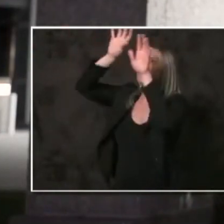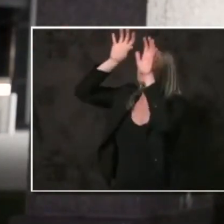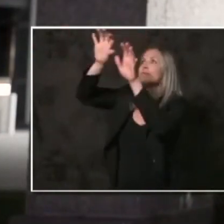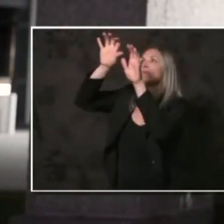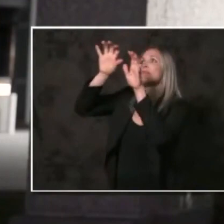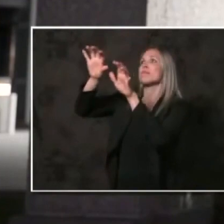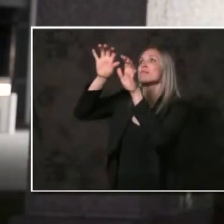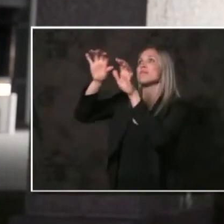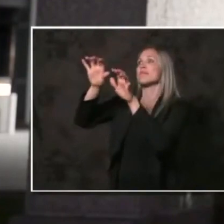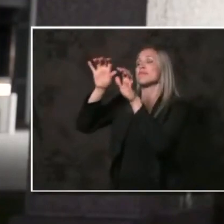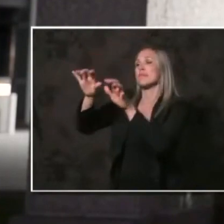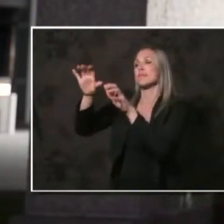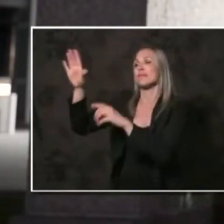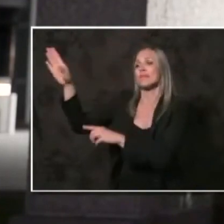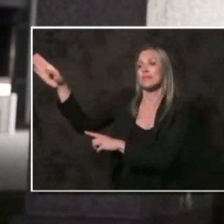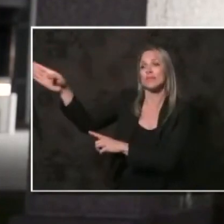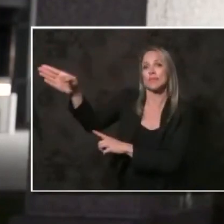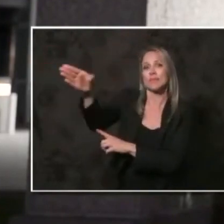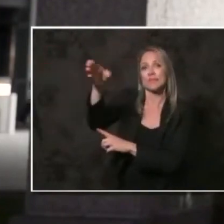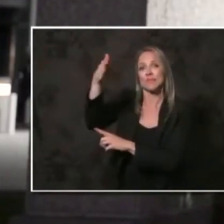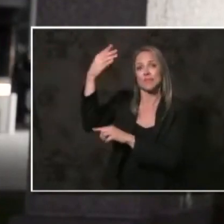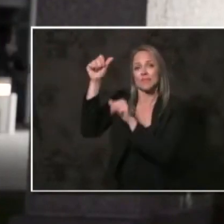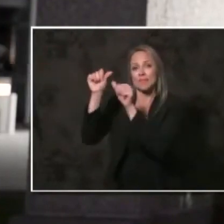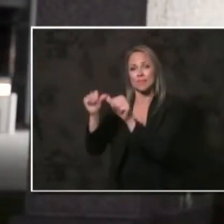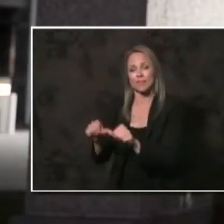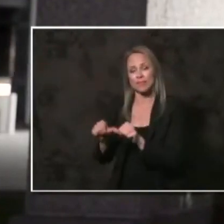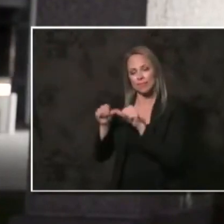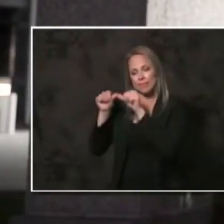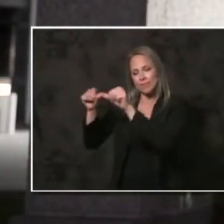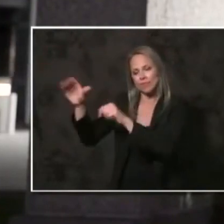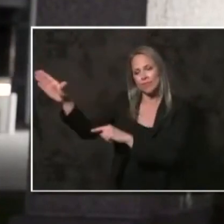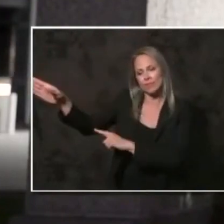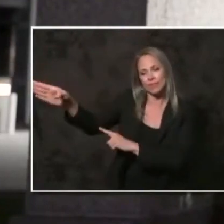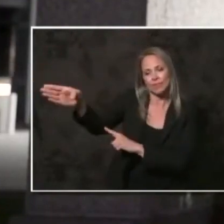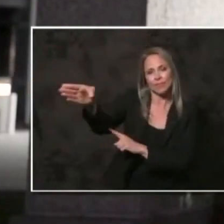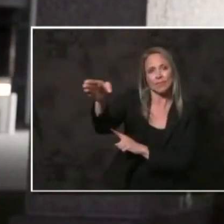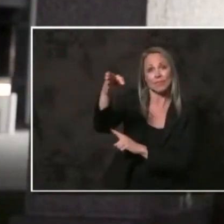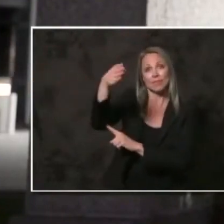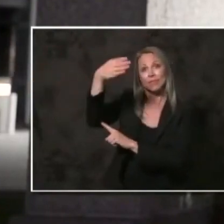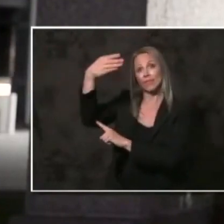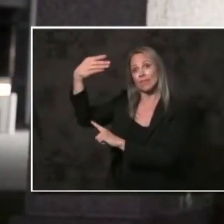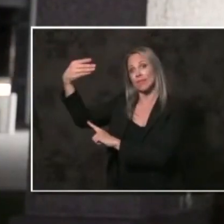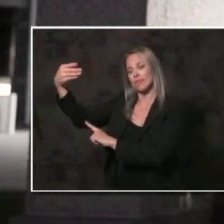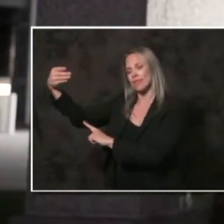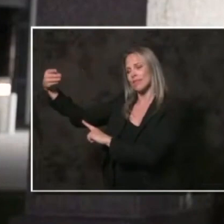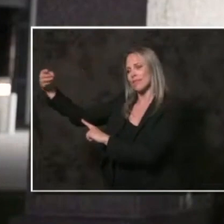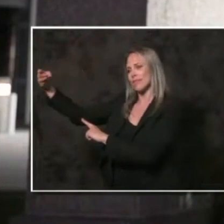banner yet wave